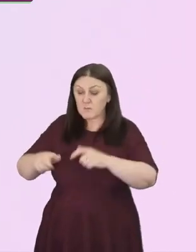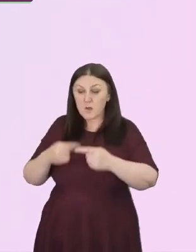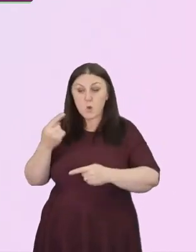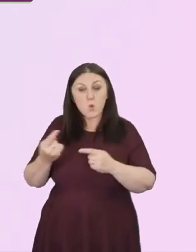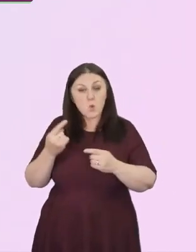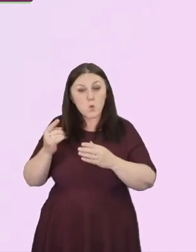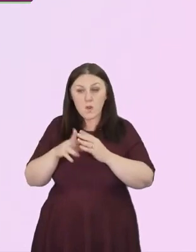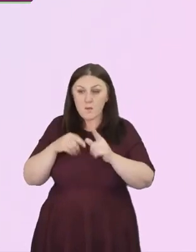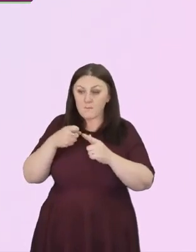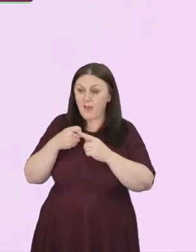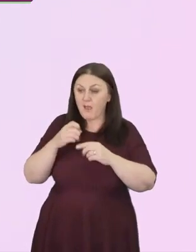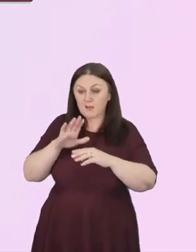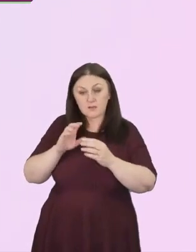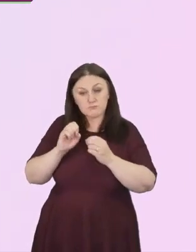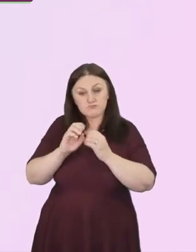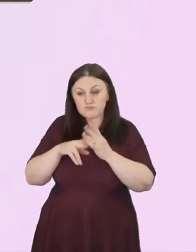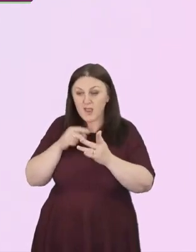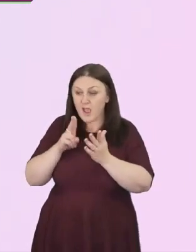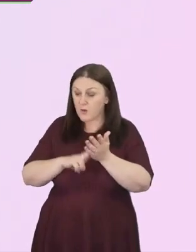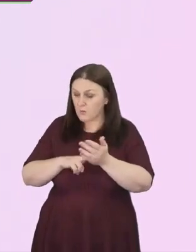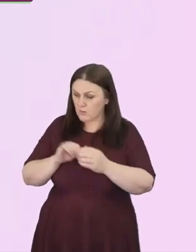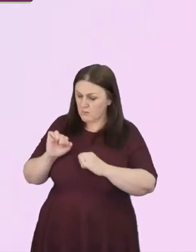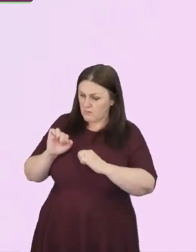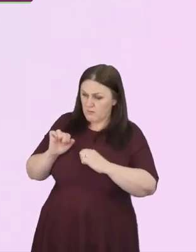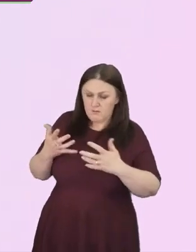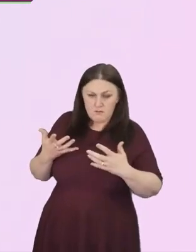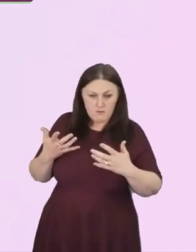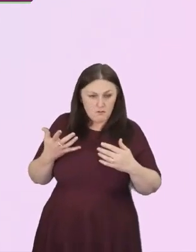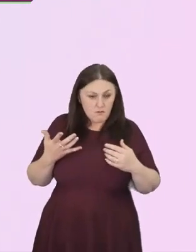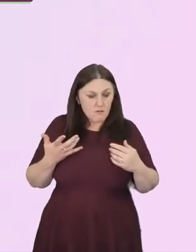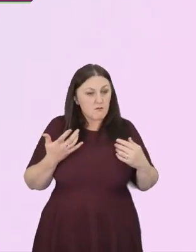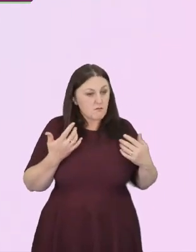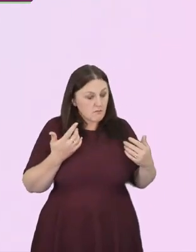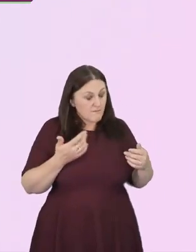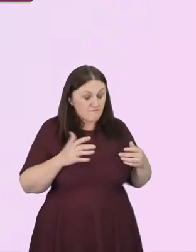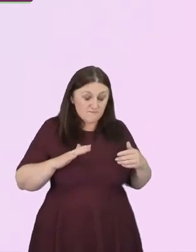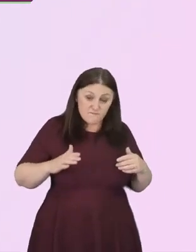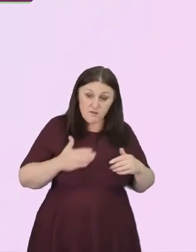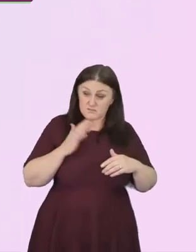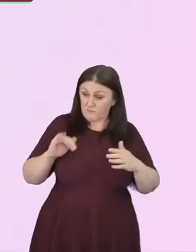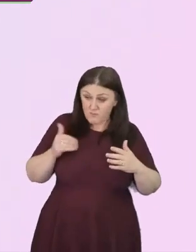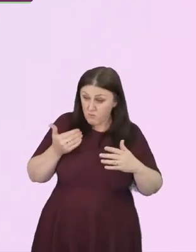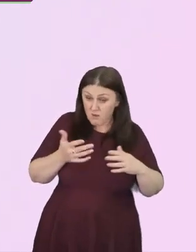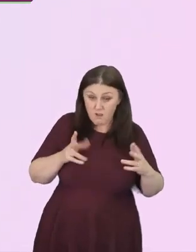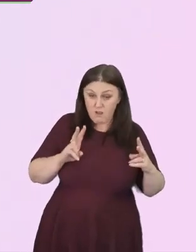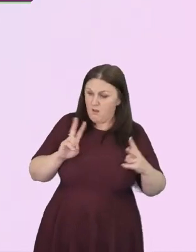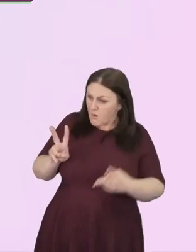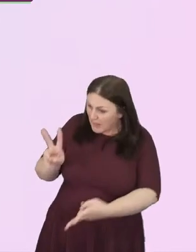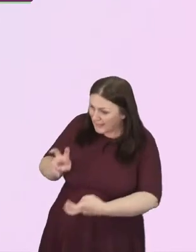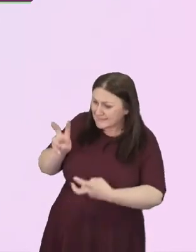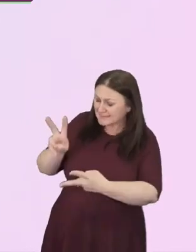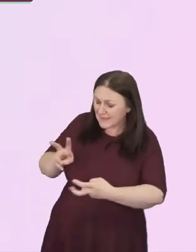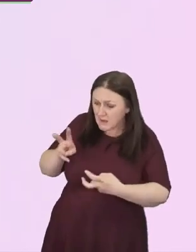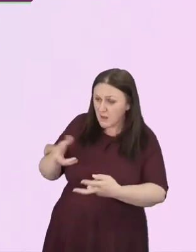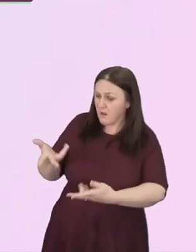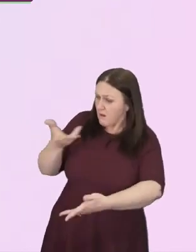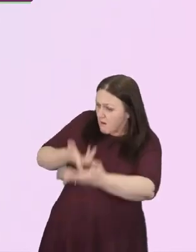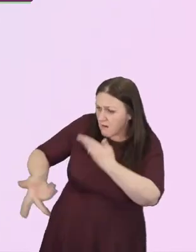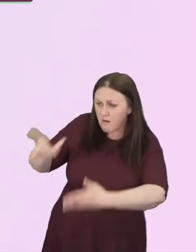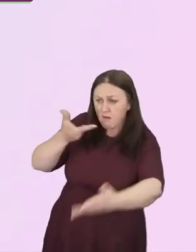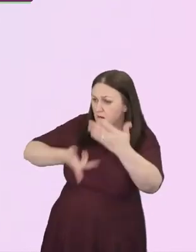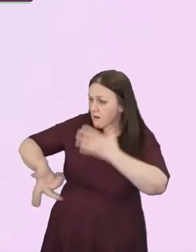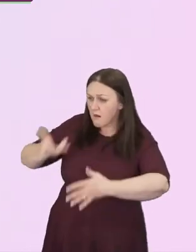being listened to widely and openly. And stories were heard, statistics were given,